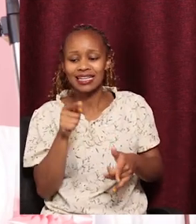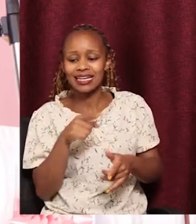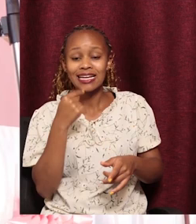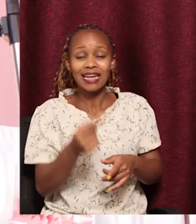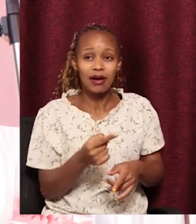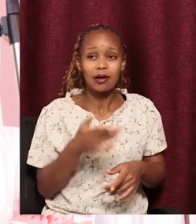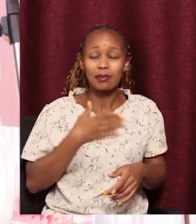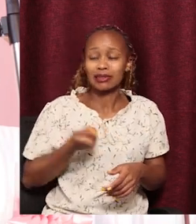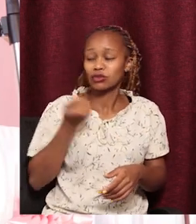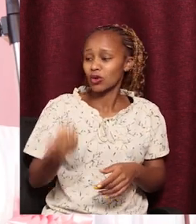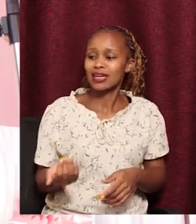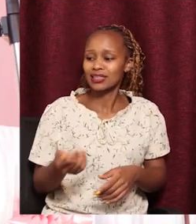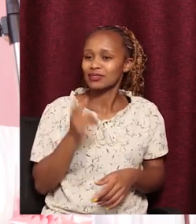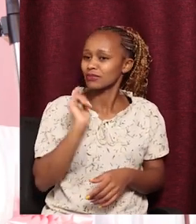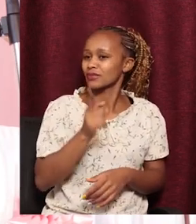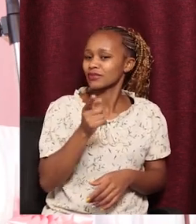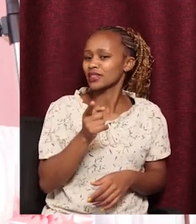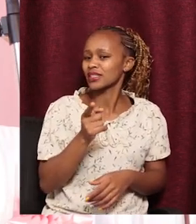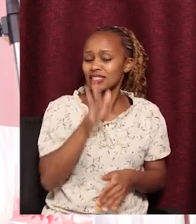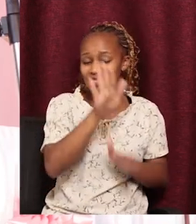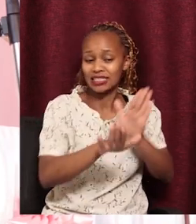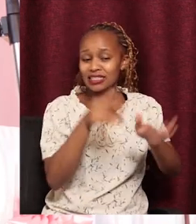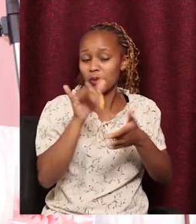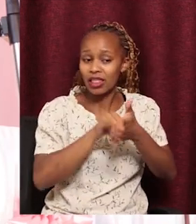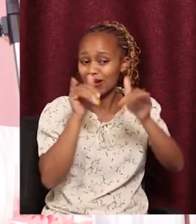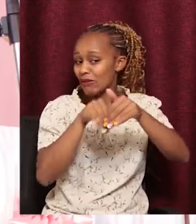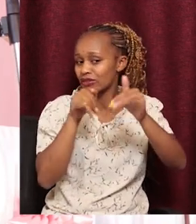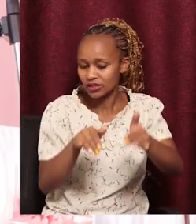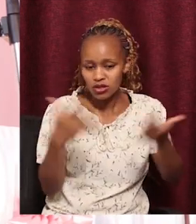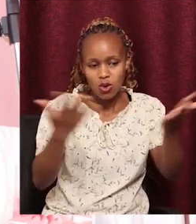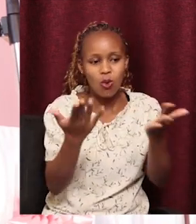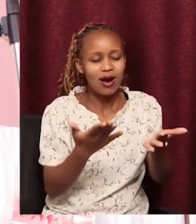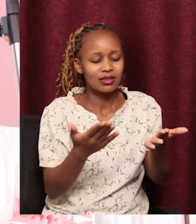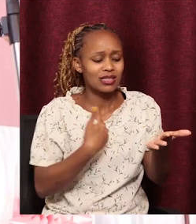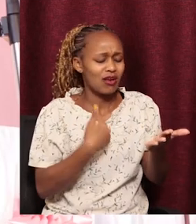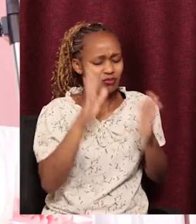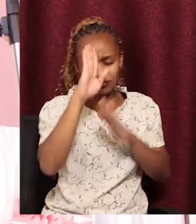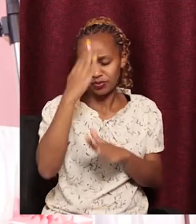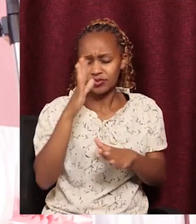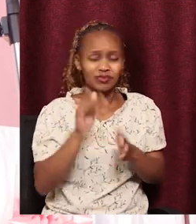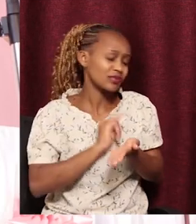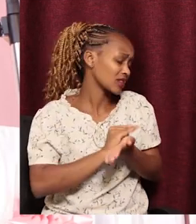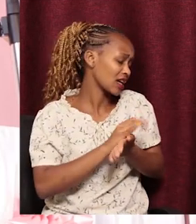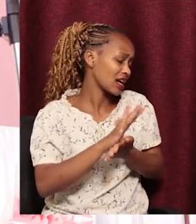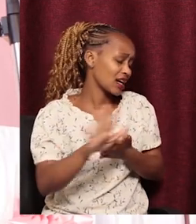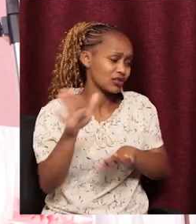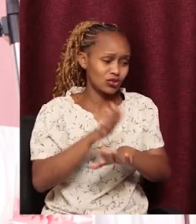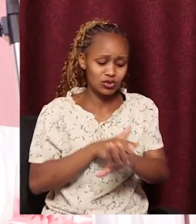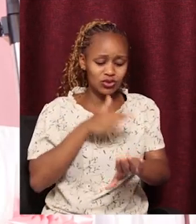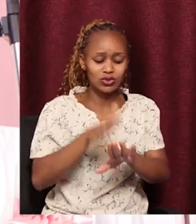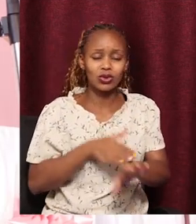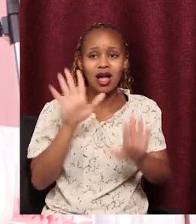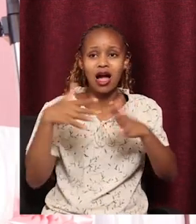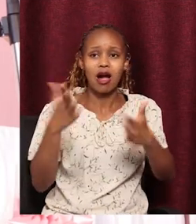him tell you, my daughter, these are the steps. Where there are doubts, you will be clearing them slowly by